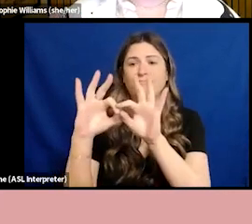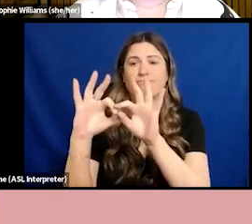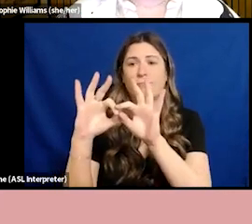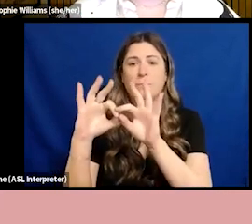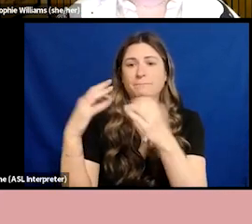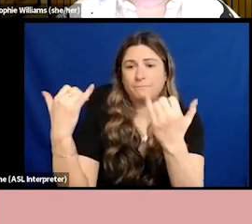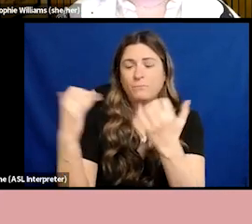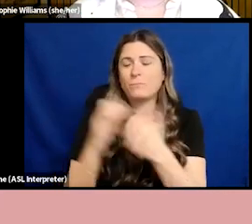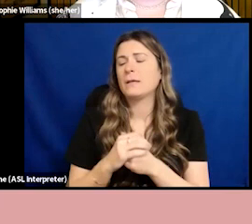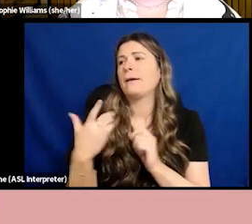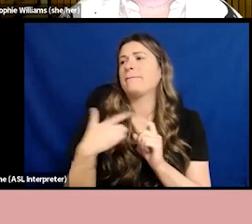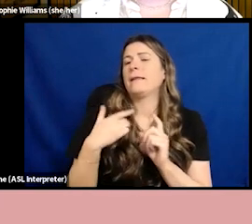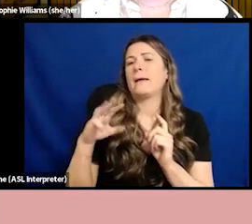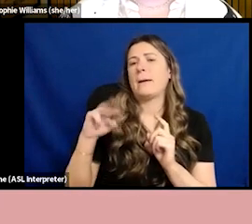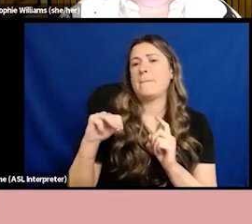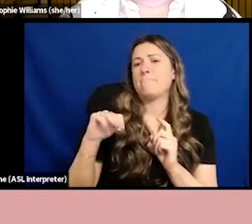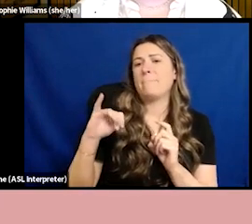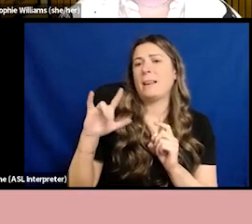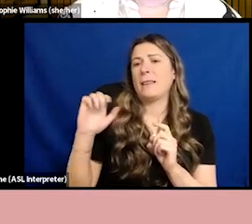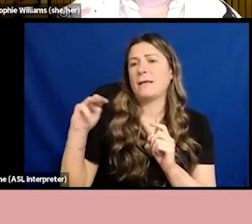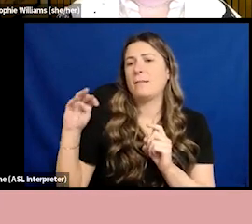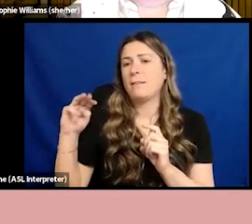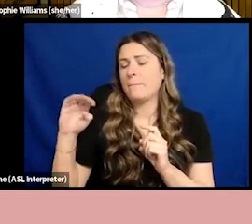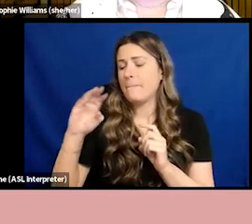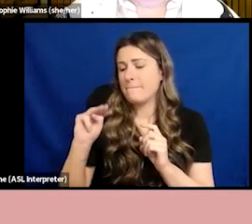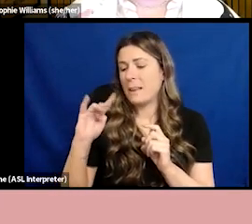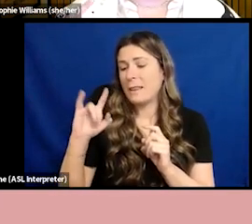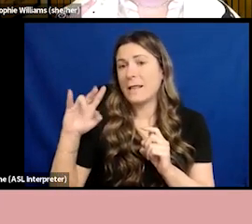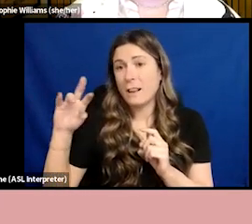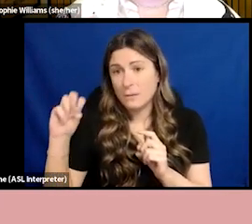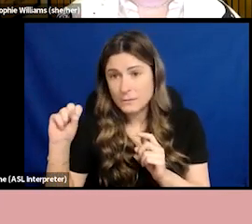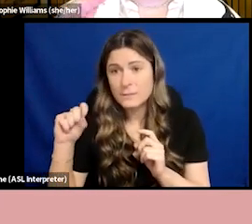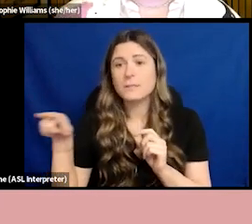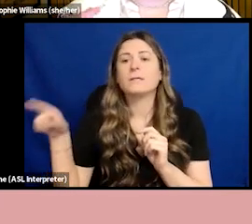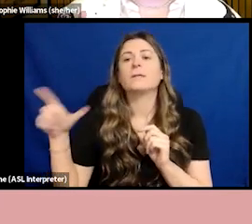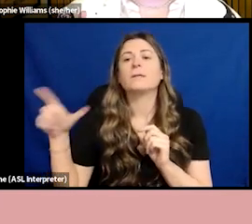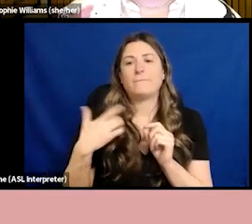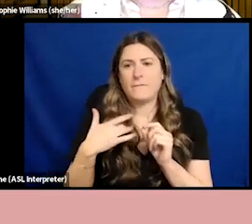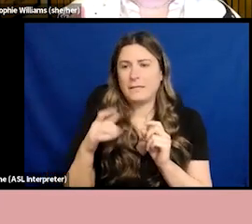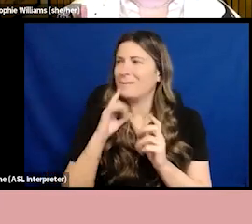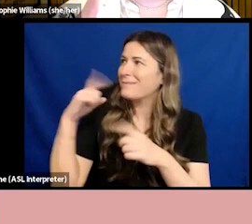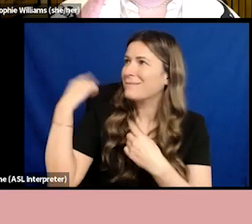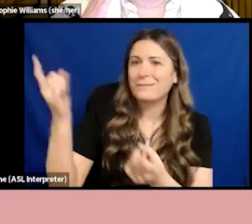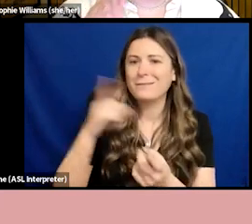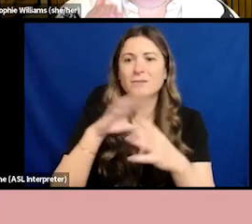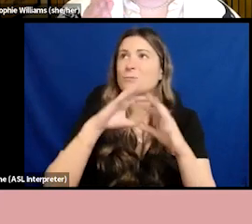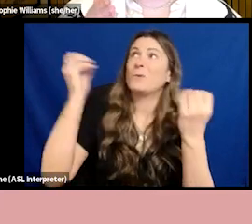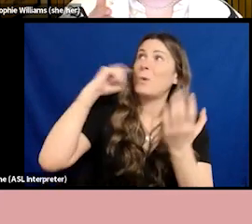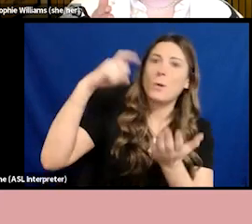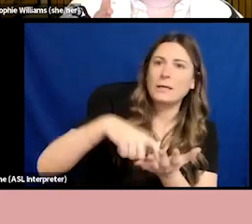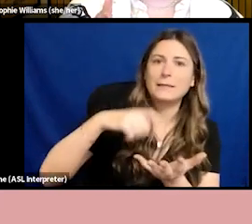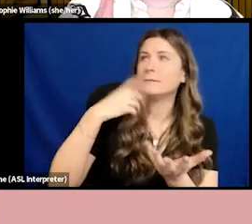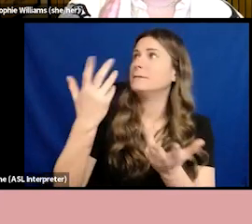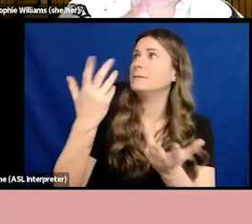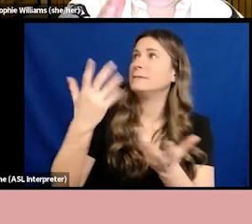overlooked for a long time, people are overlooking Gen Z. The oldest millennials are approaching their 40s. I think the oldest millennials might be 40